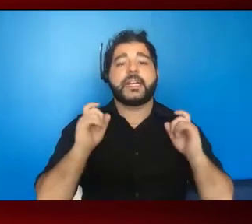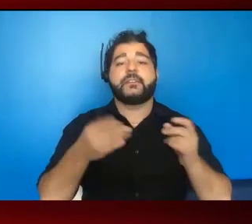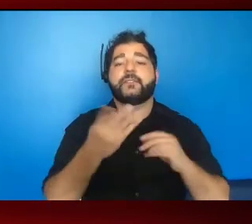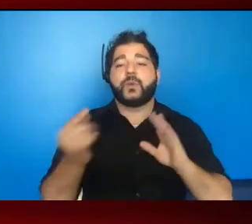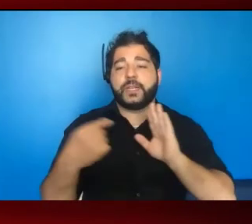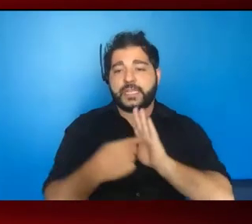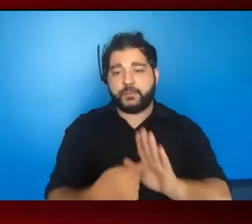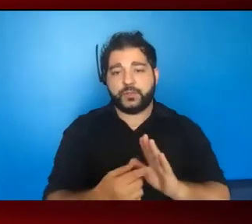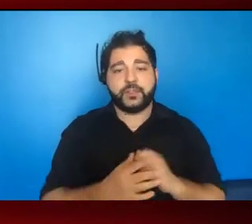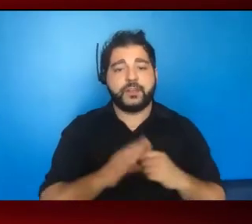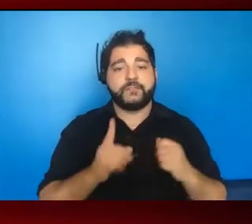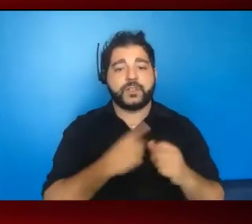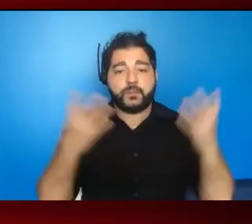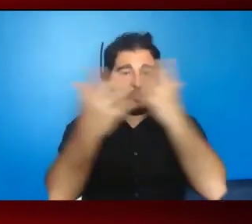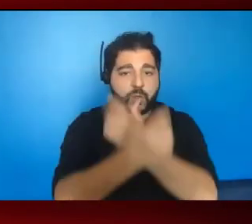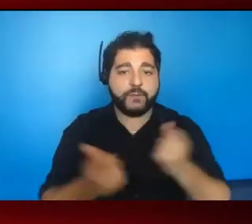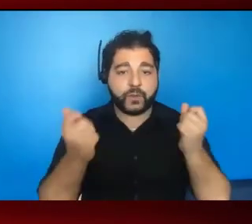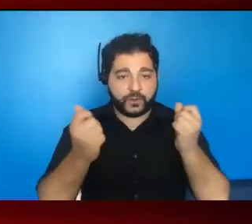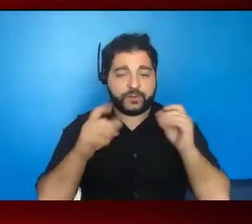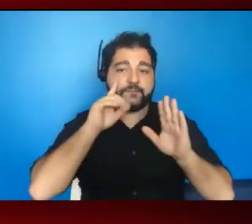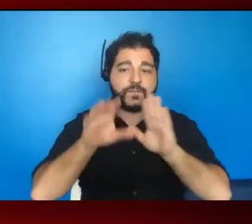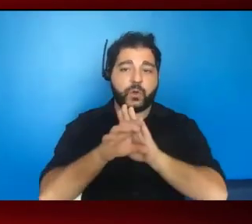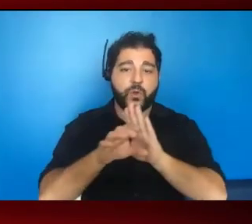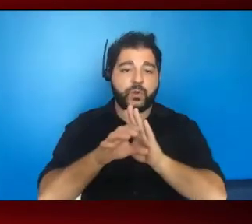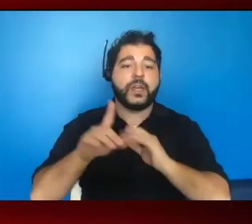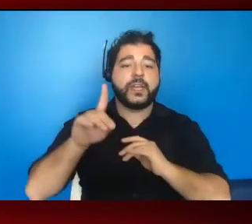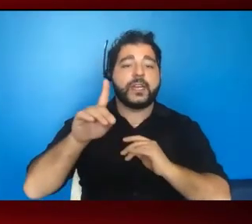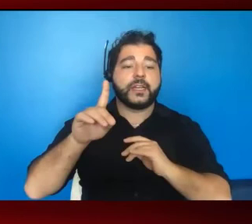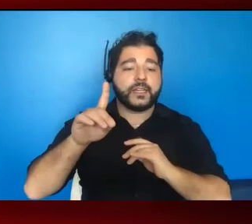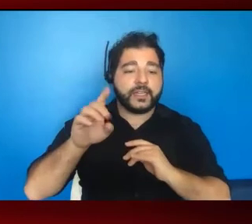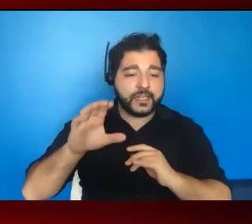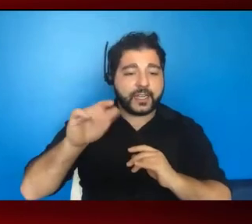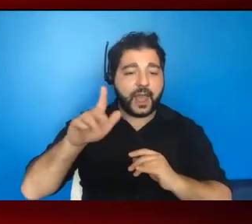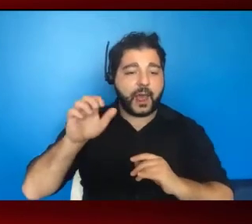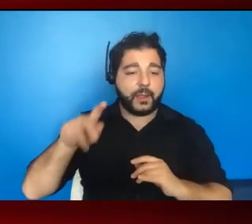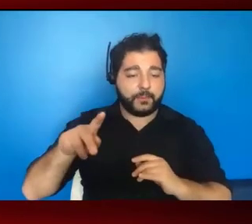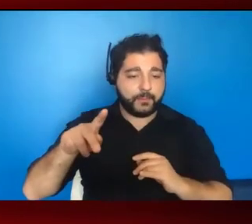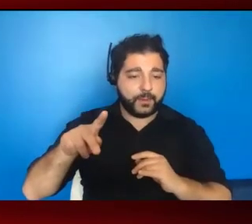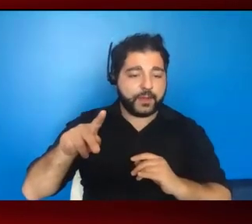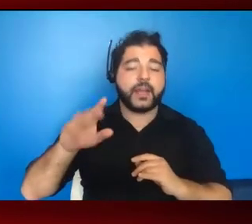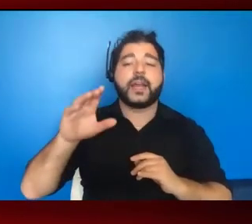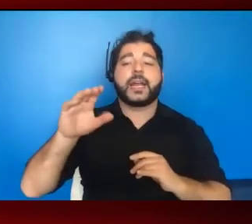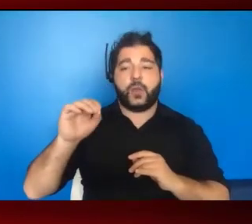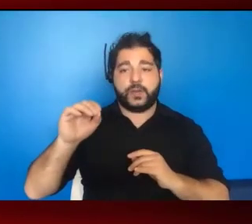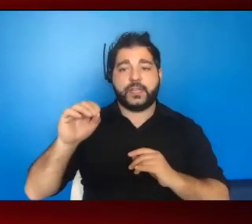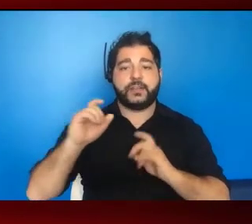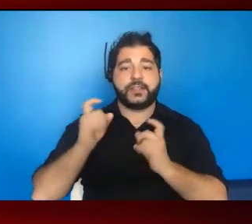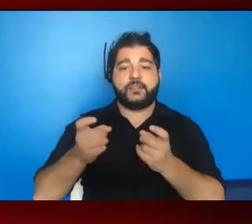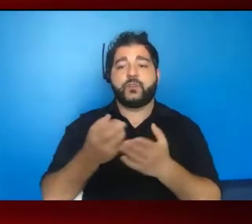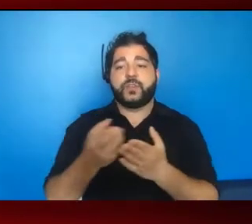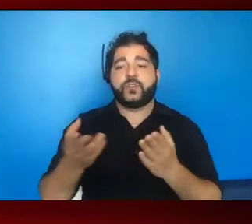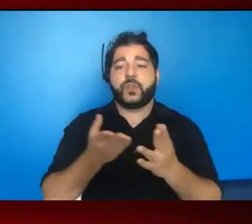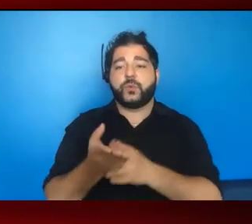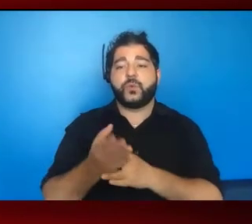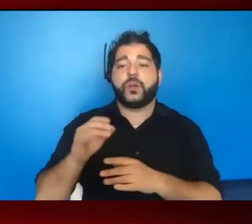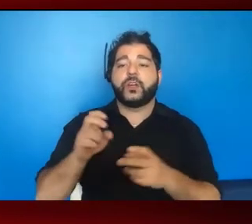first, I'll show a lovely photo of the DeKalb County team that was given resources through the Jump Start